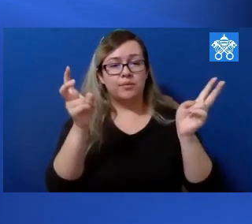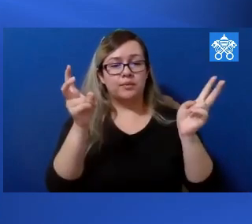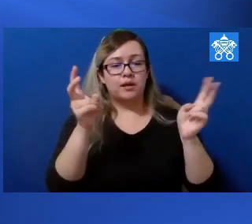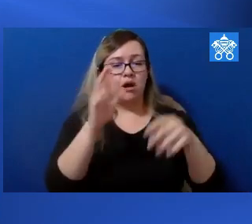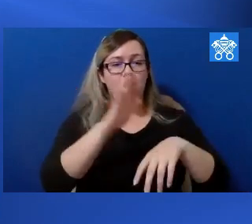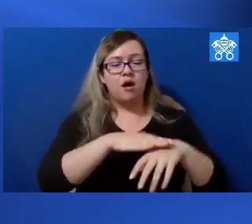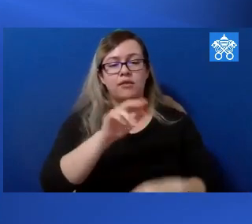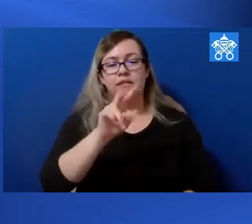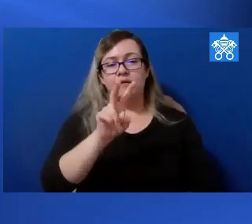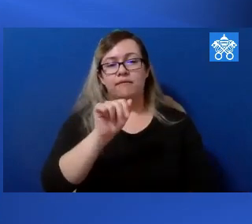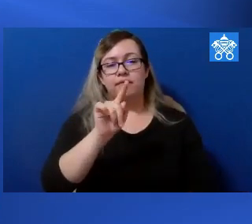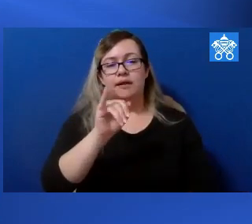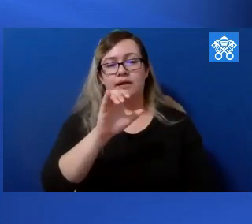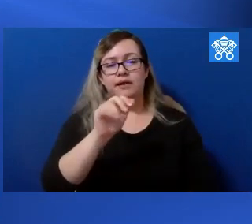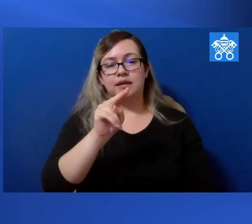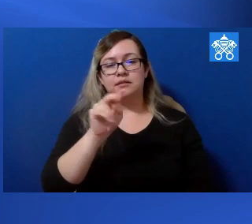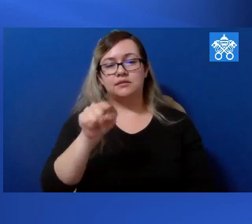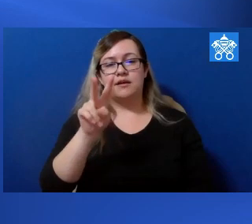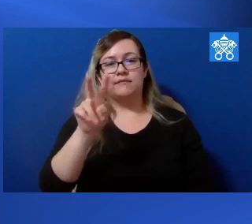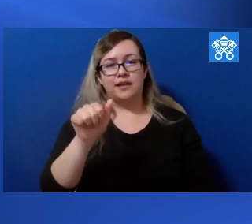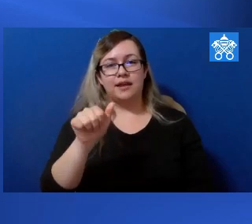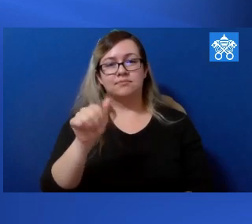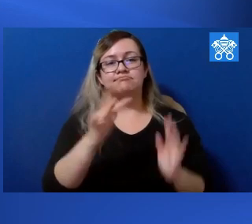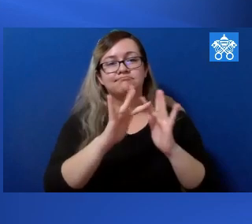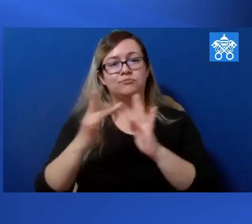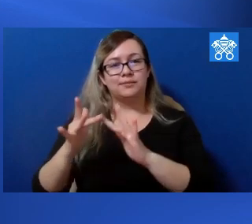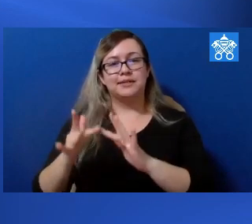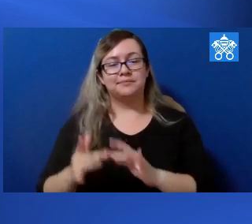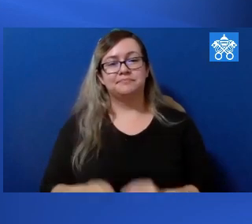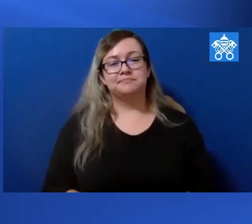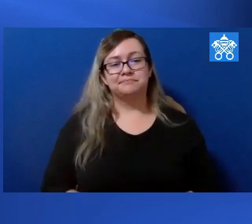tab on the Vatican News website or the app.